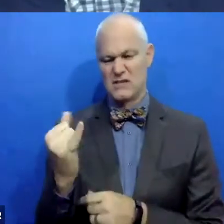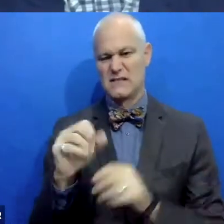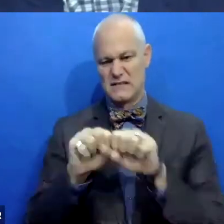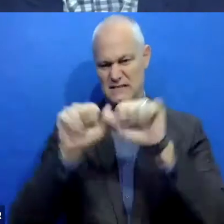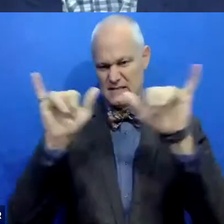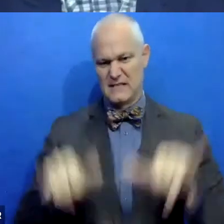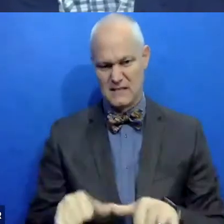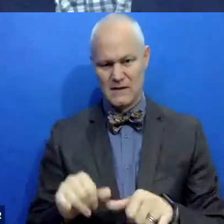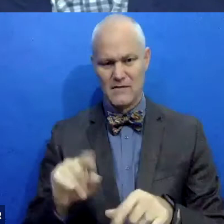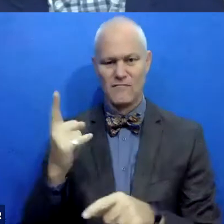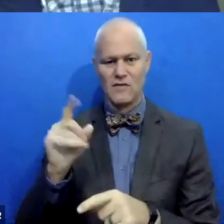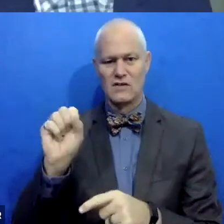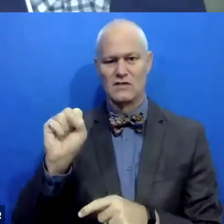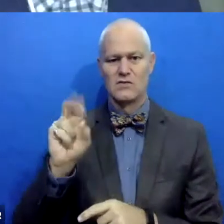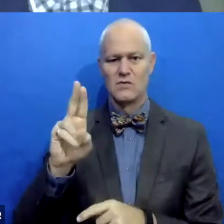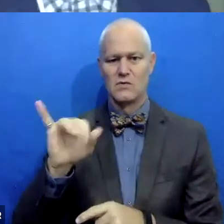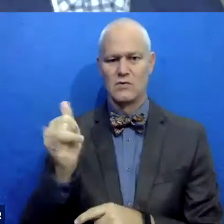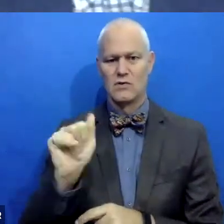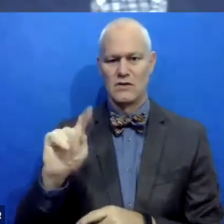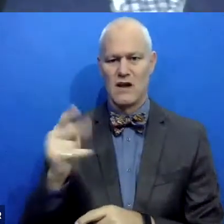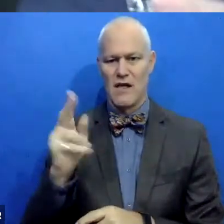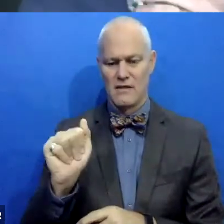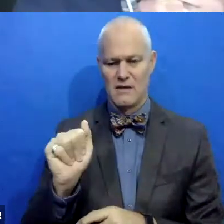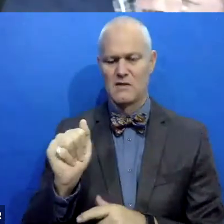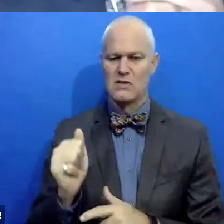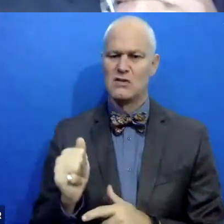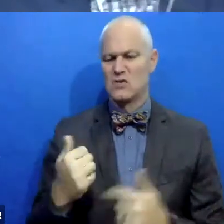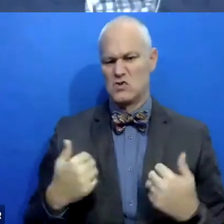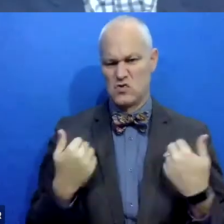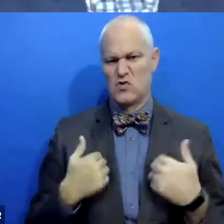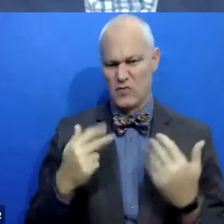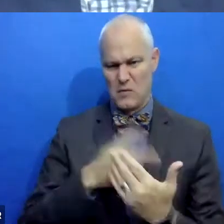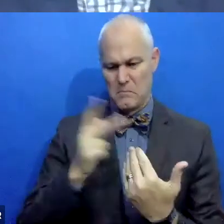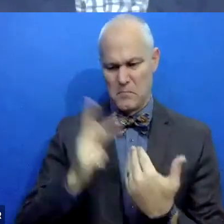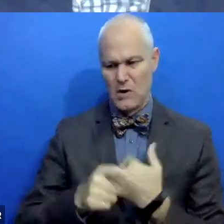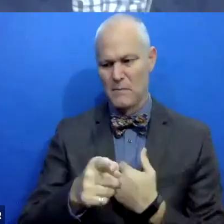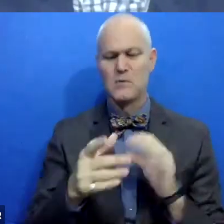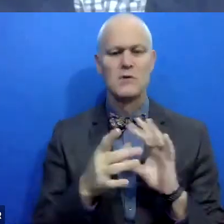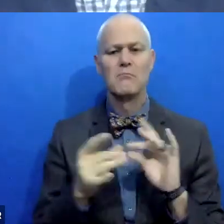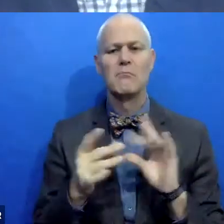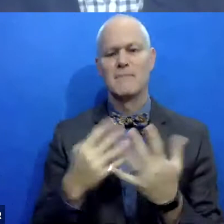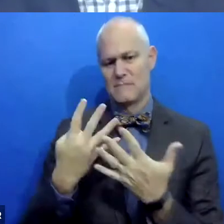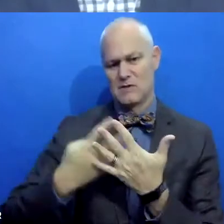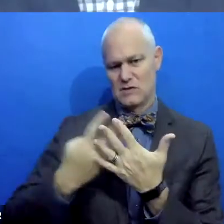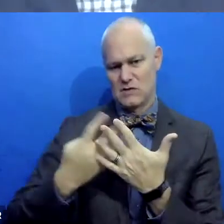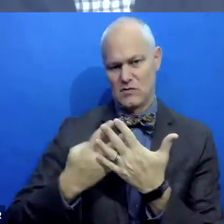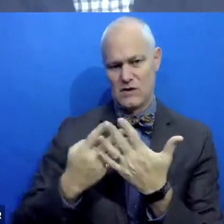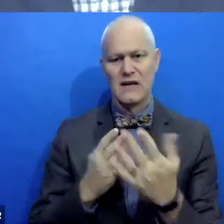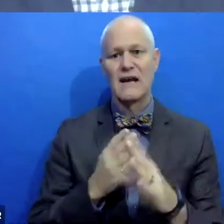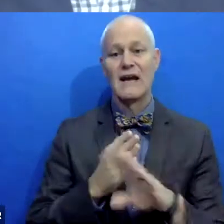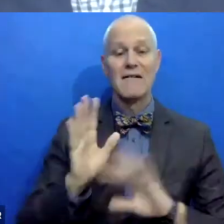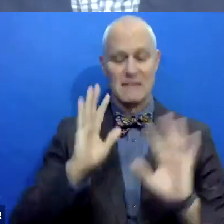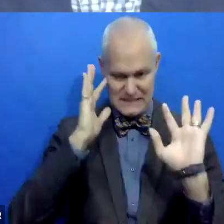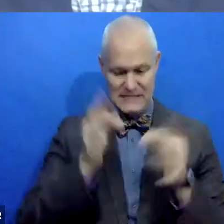Sujata is about the juvenile program. Um, you mentioned that there would be a screening process after the decision to